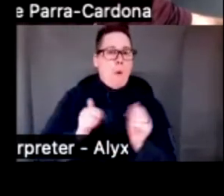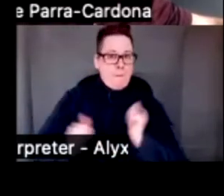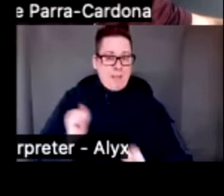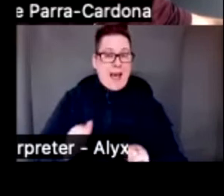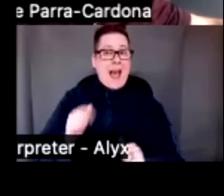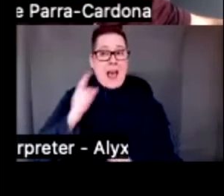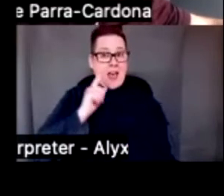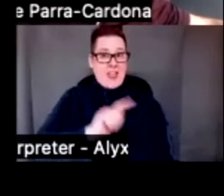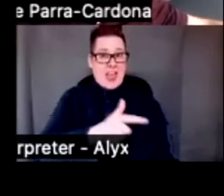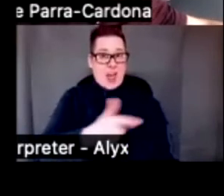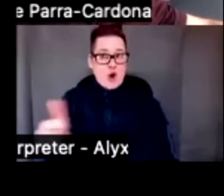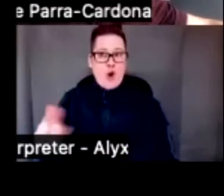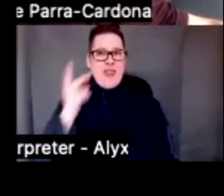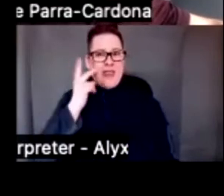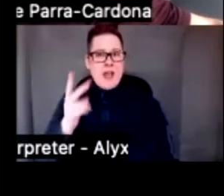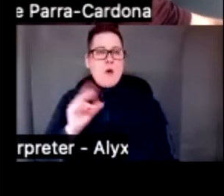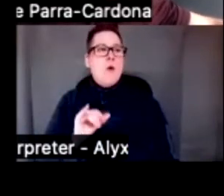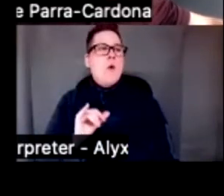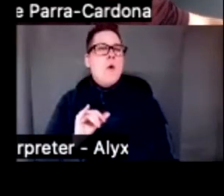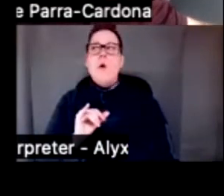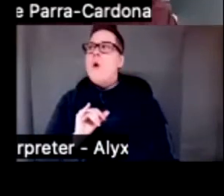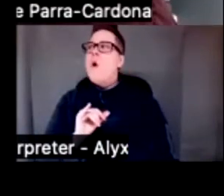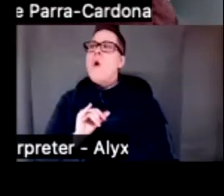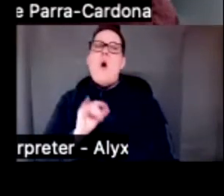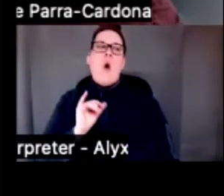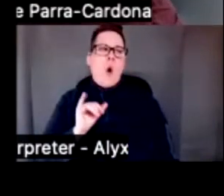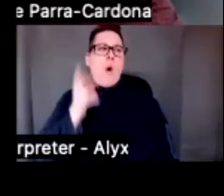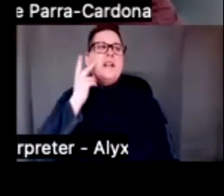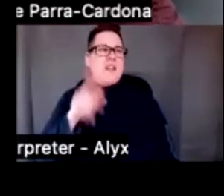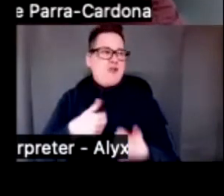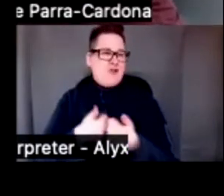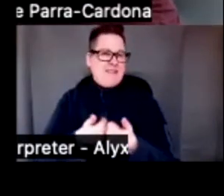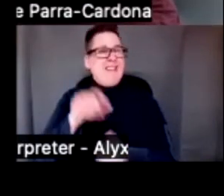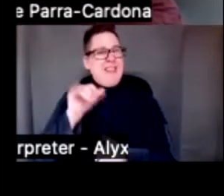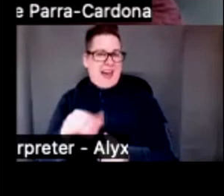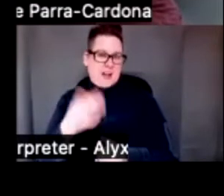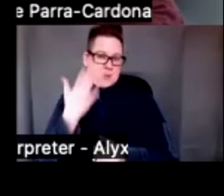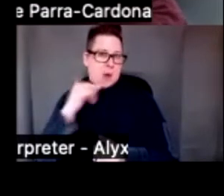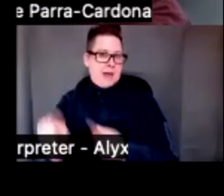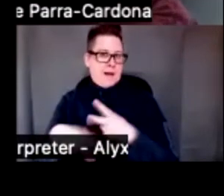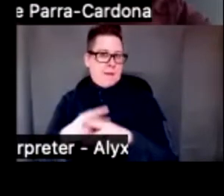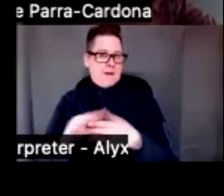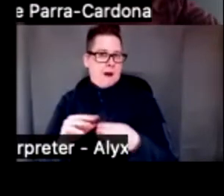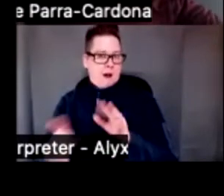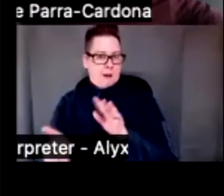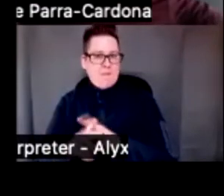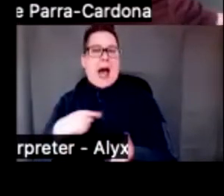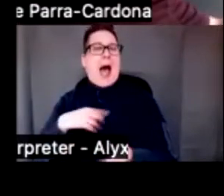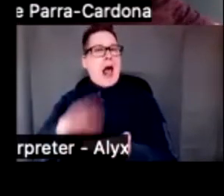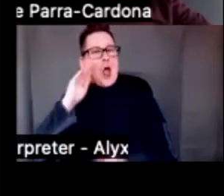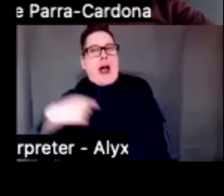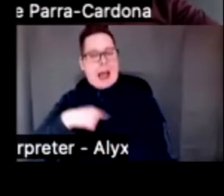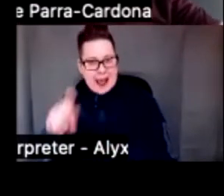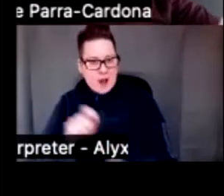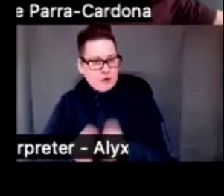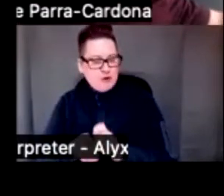to be parents they see some of the challenges they have so that's where this comment comes from. I learned that I was the one who had to come, change